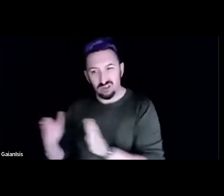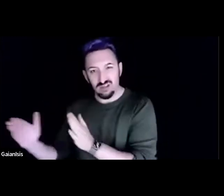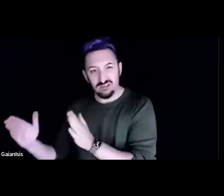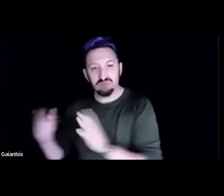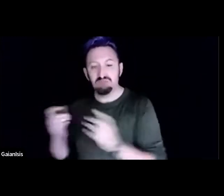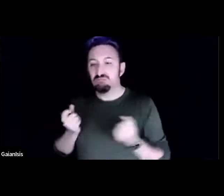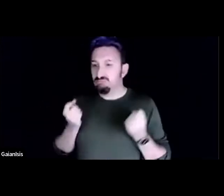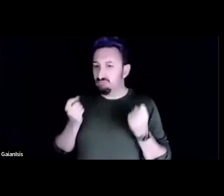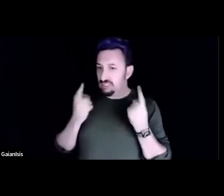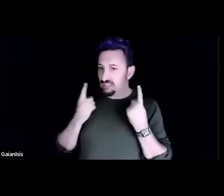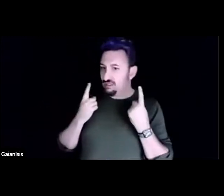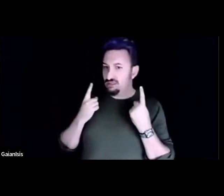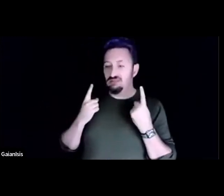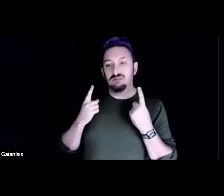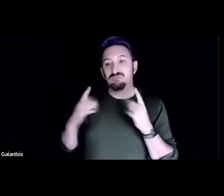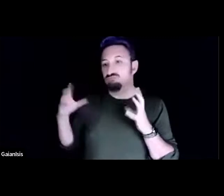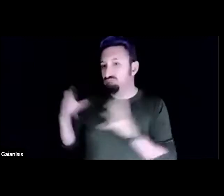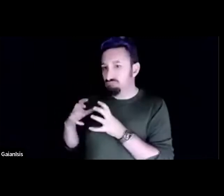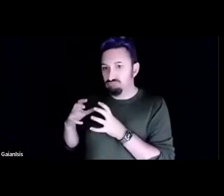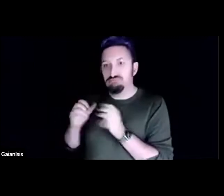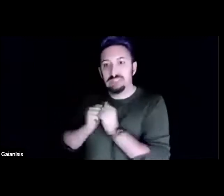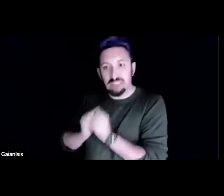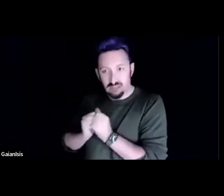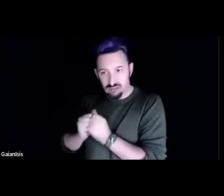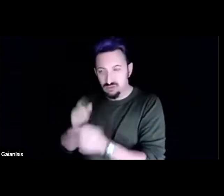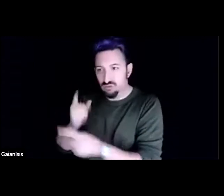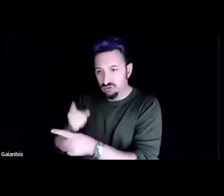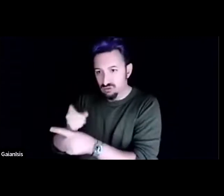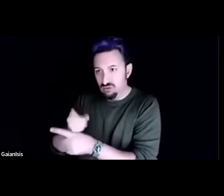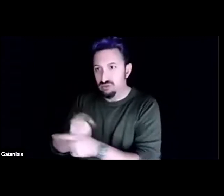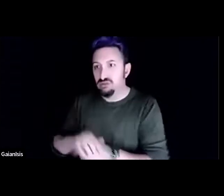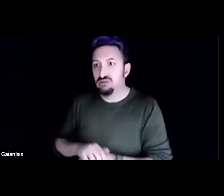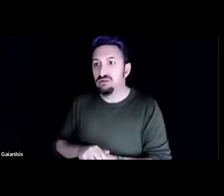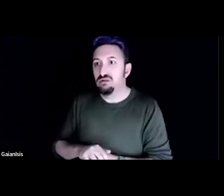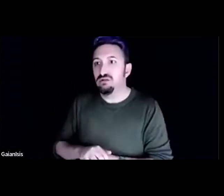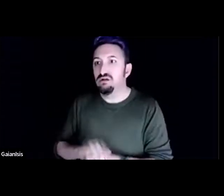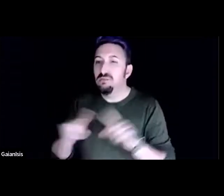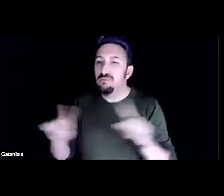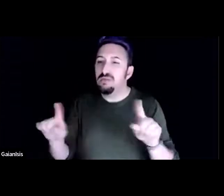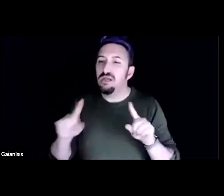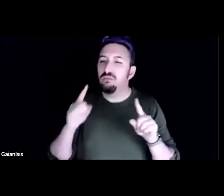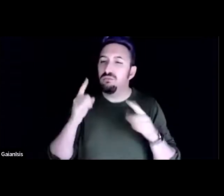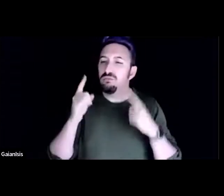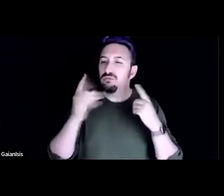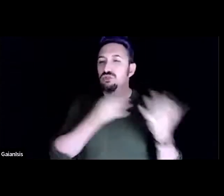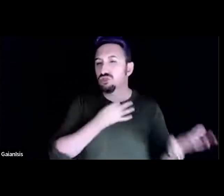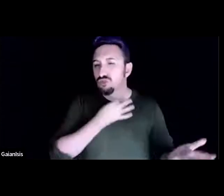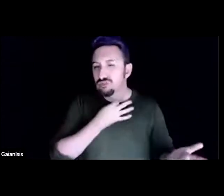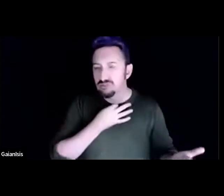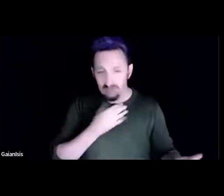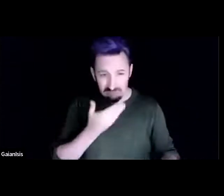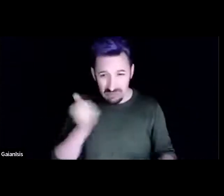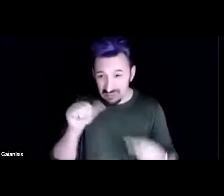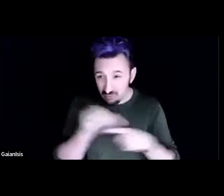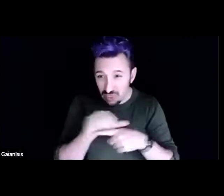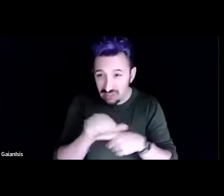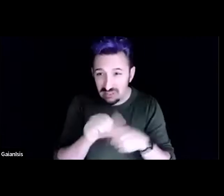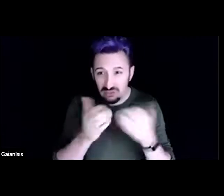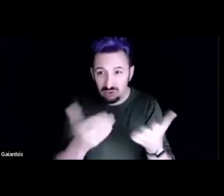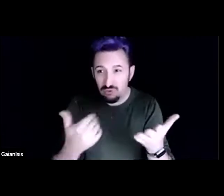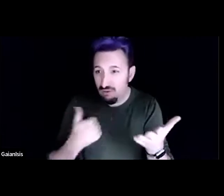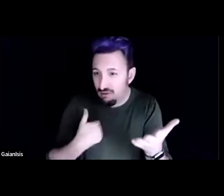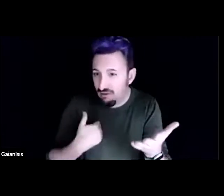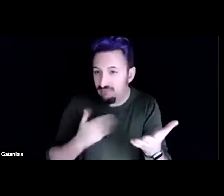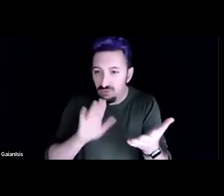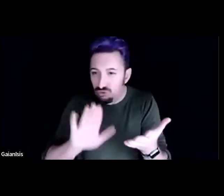um so uh however i'm curious about what best practices you all know and considerations thank you so much